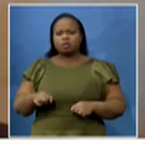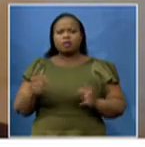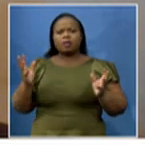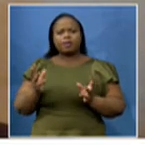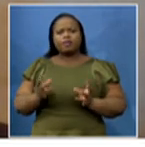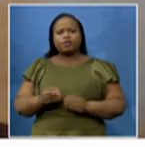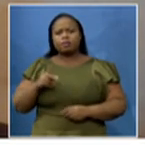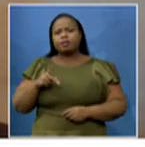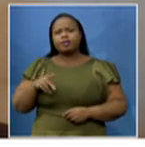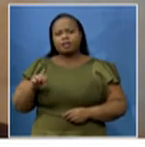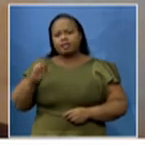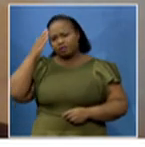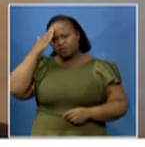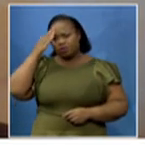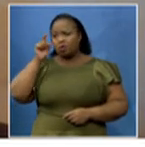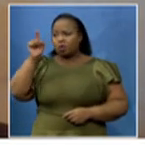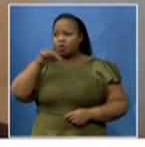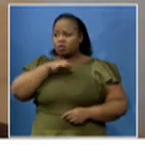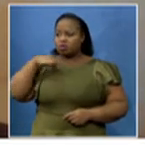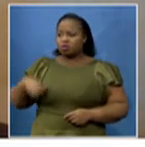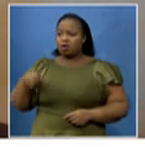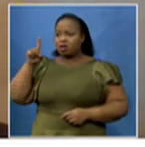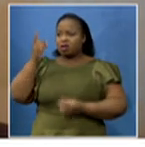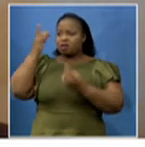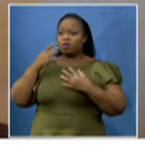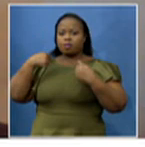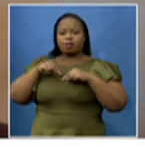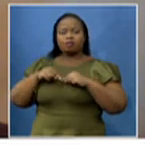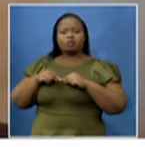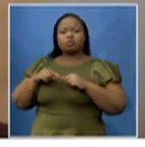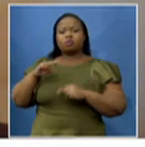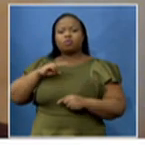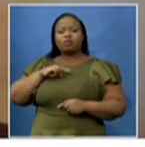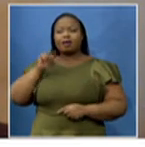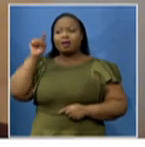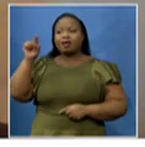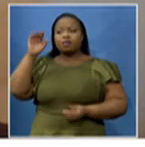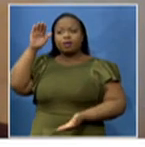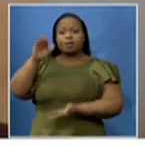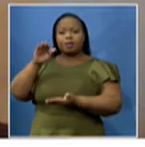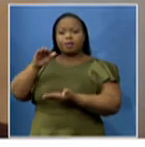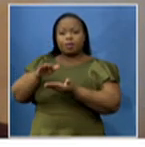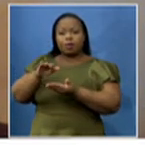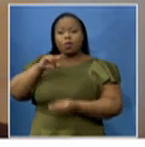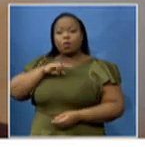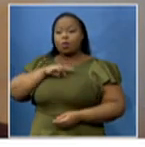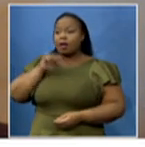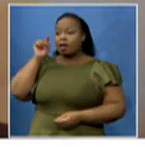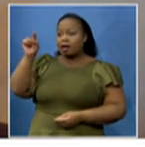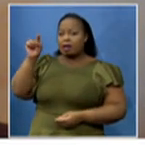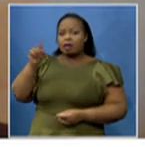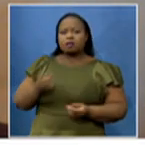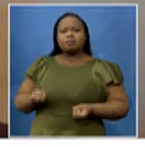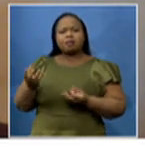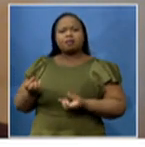have learned from China our colleagues telling us that the reason why China could flatten the curve was precisely because they were provided